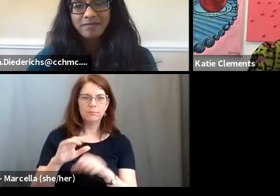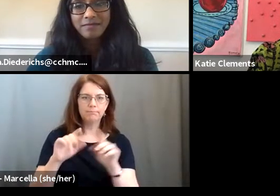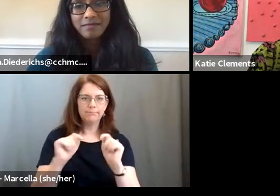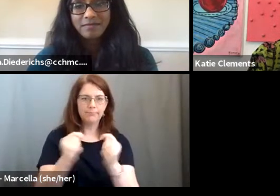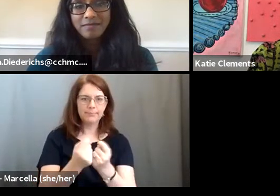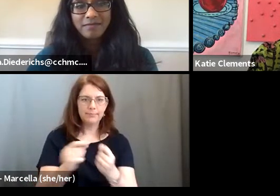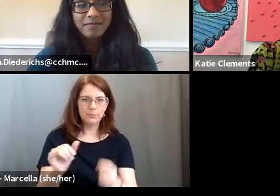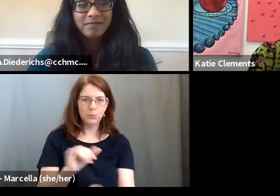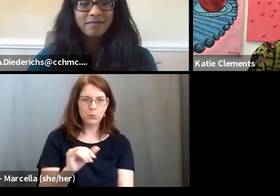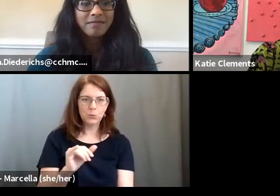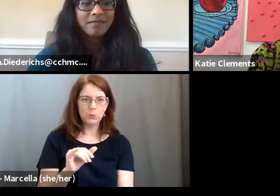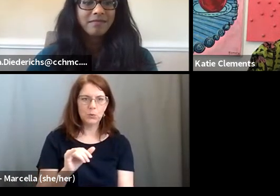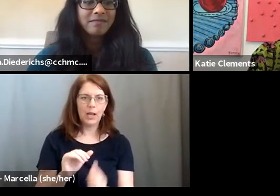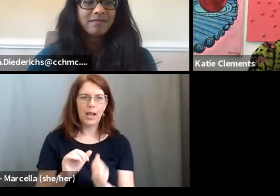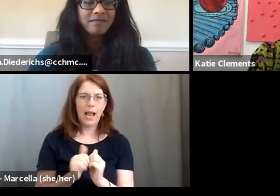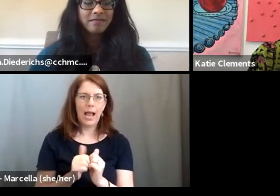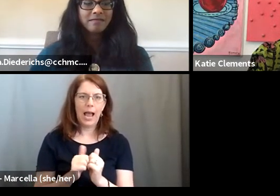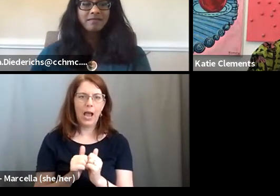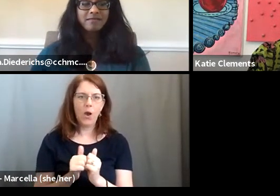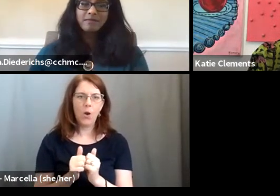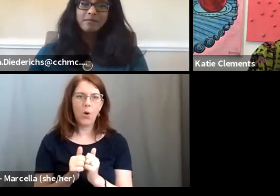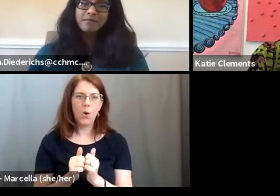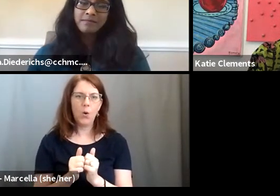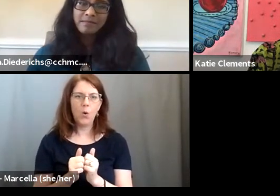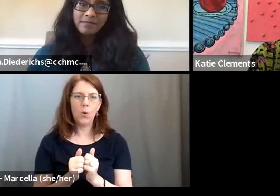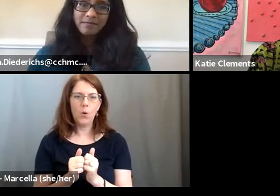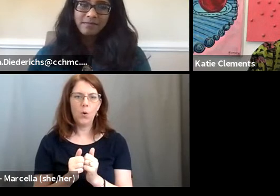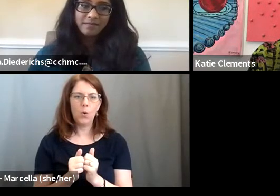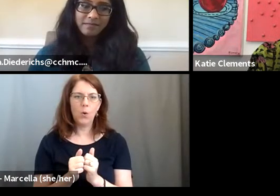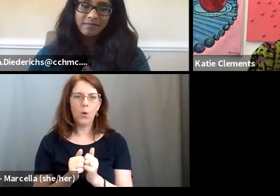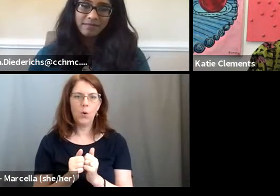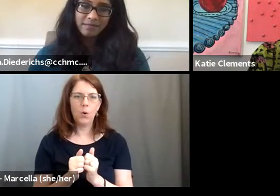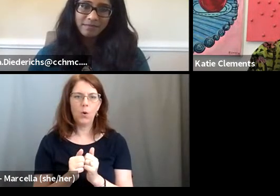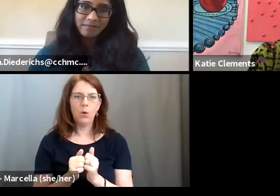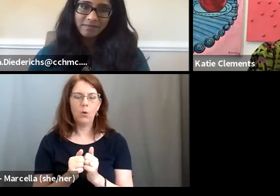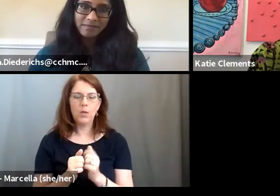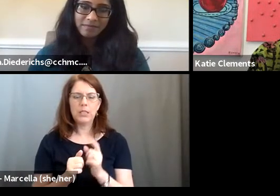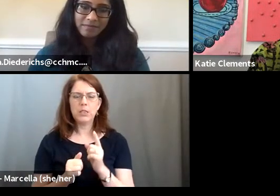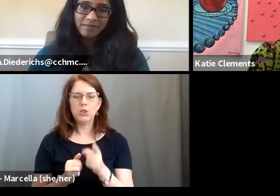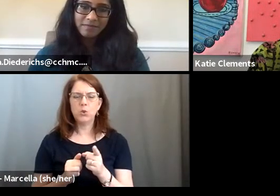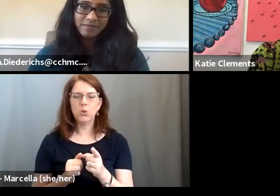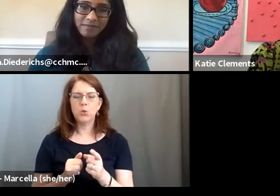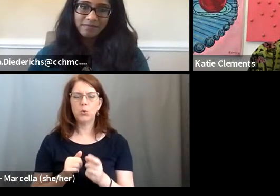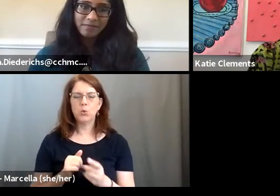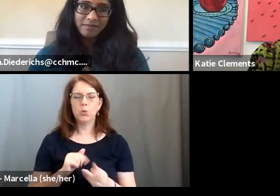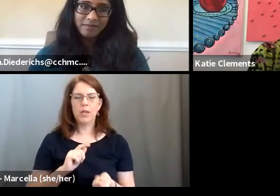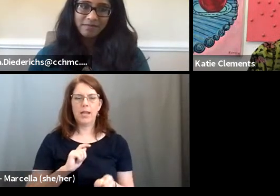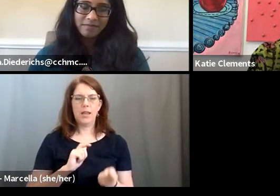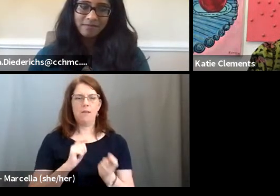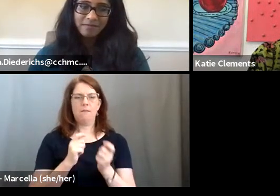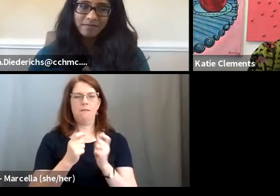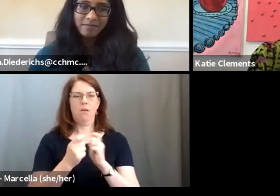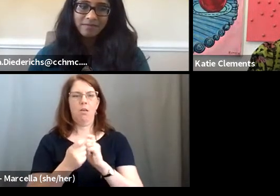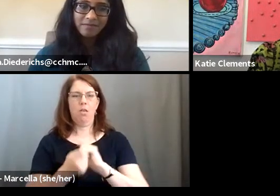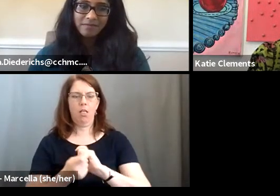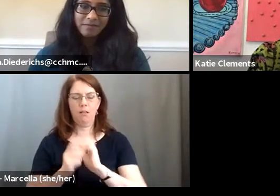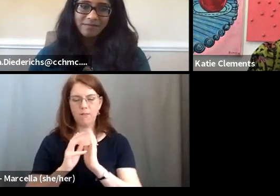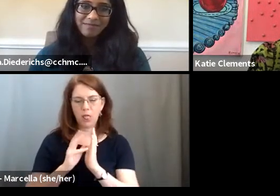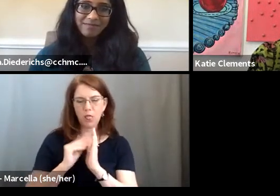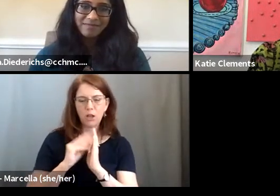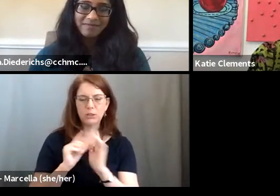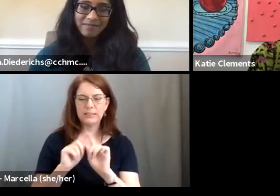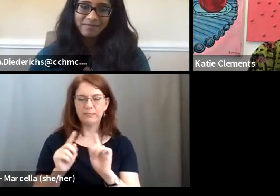um, how have you, um, evolved or learned new traits over the years or flex different muscles,